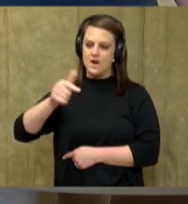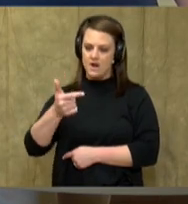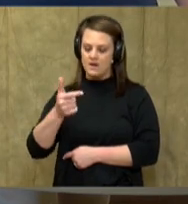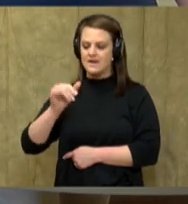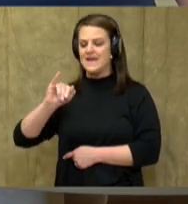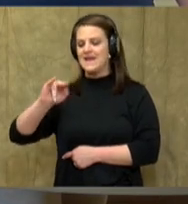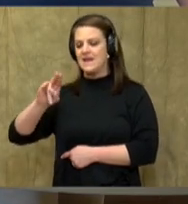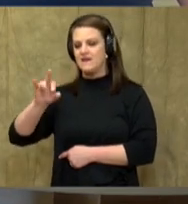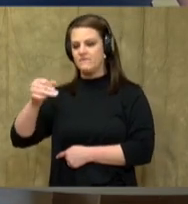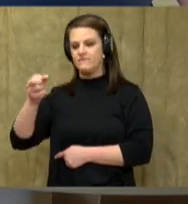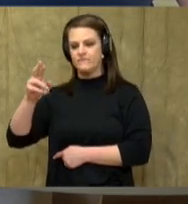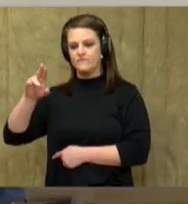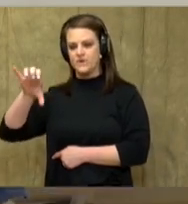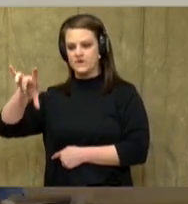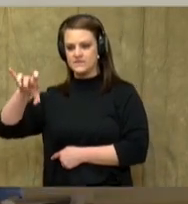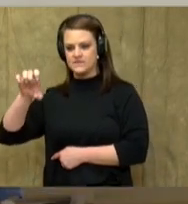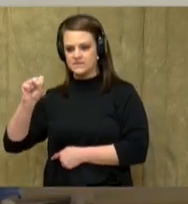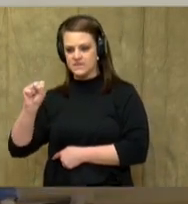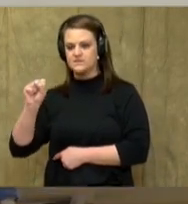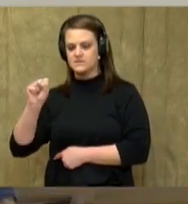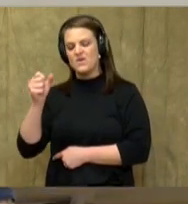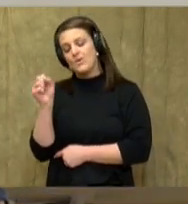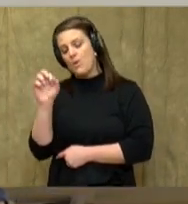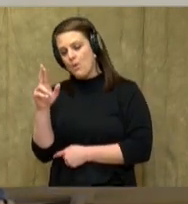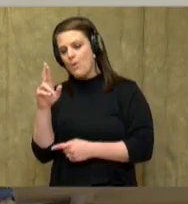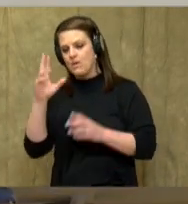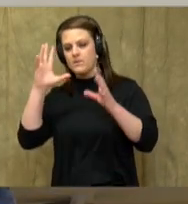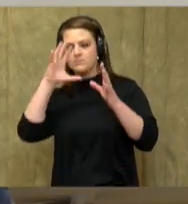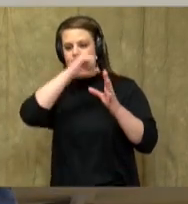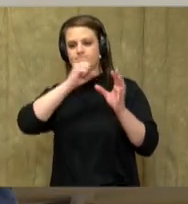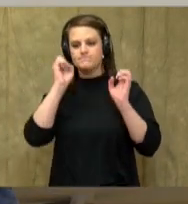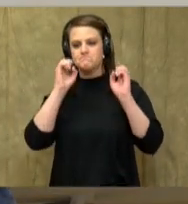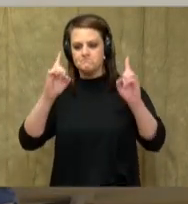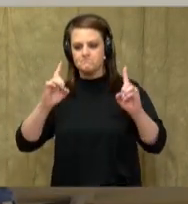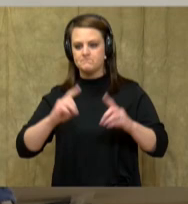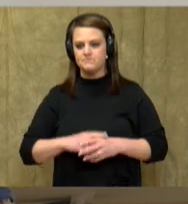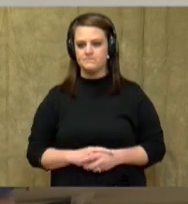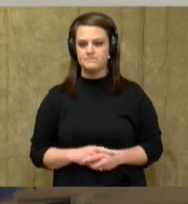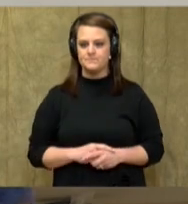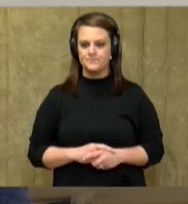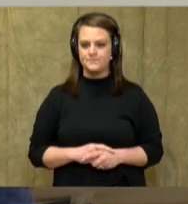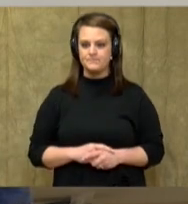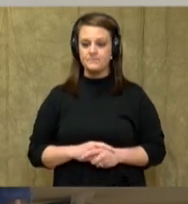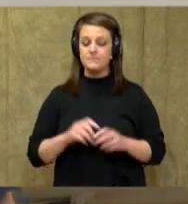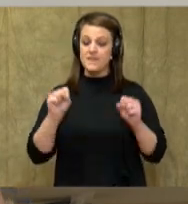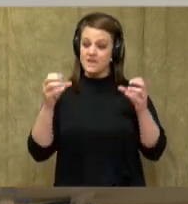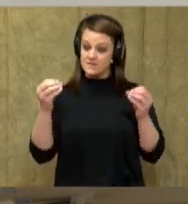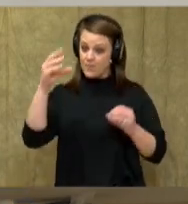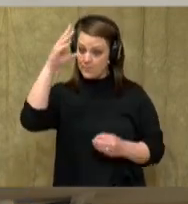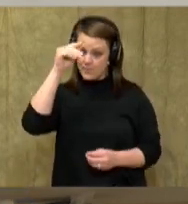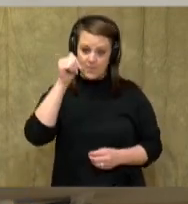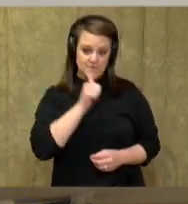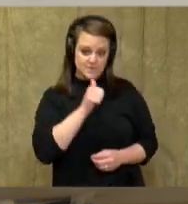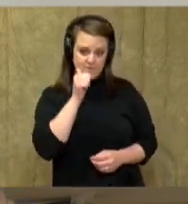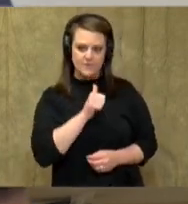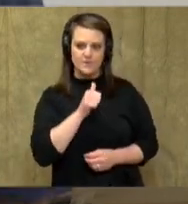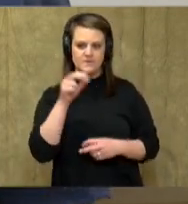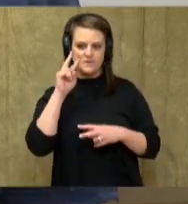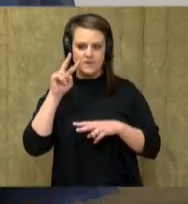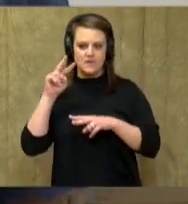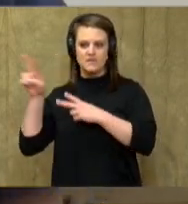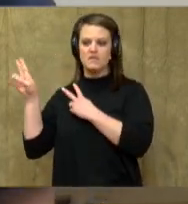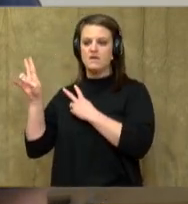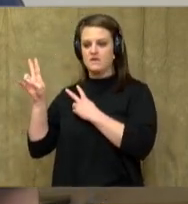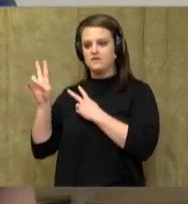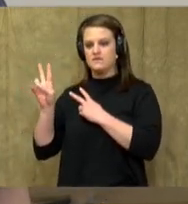drawing conclusions, you could even put that synonym in there from the text. So, boys and girls, just take a look at